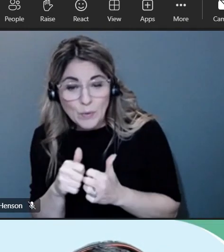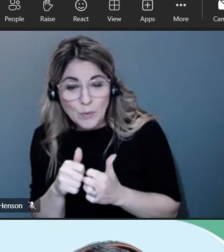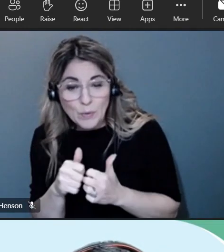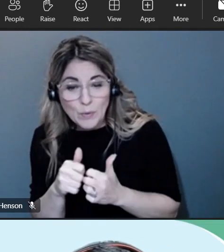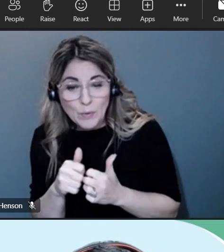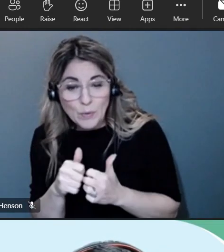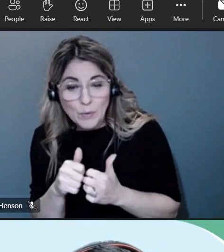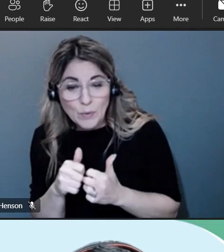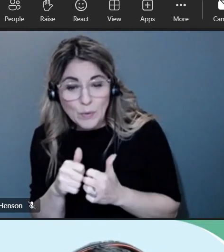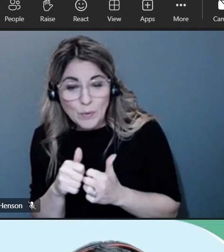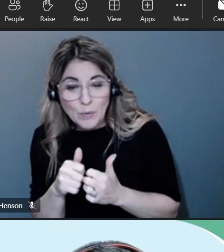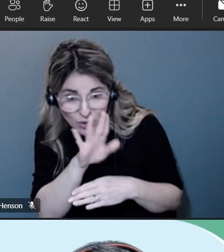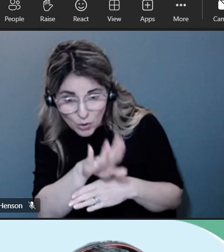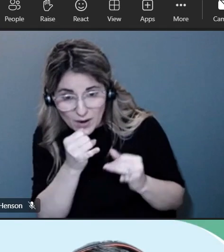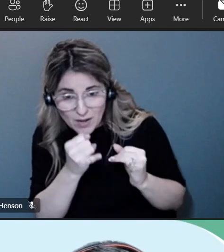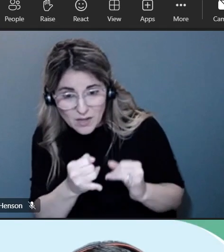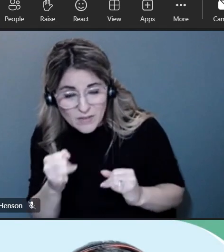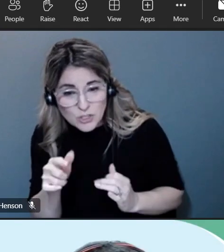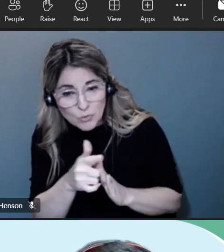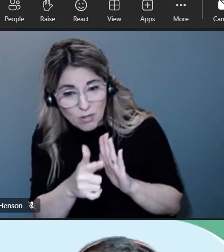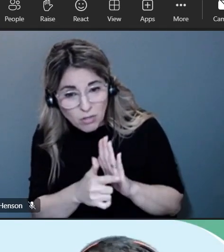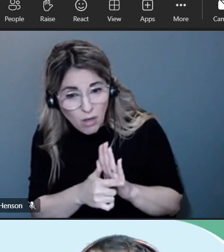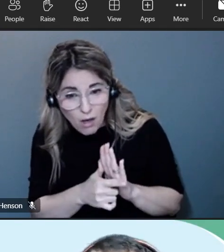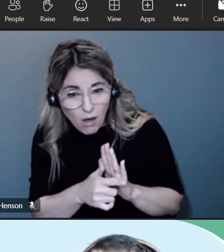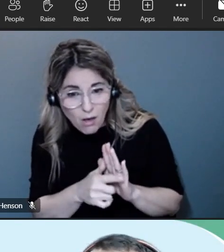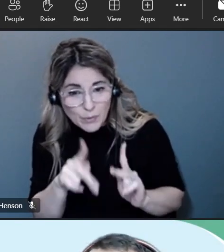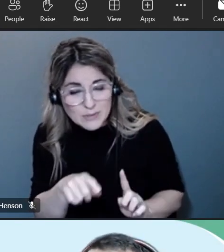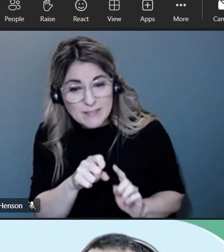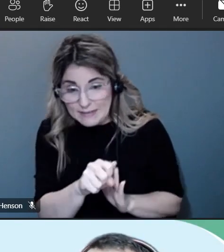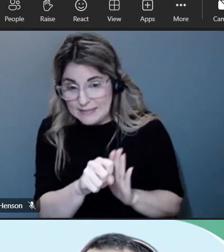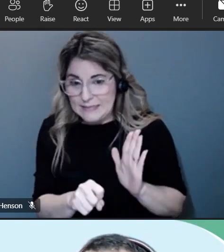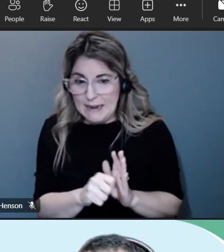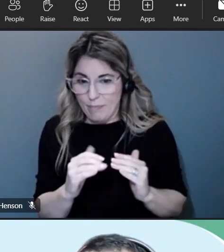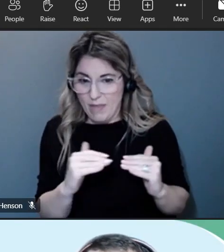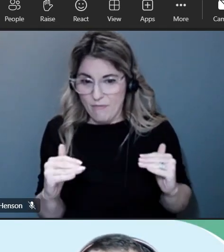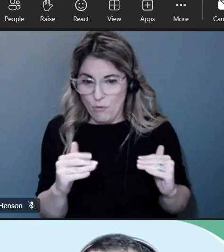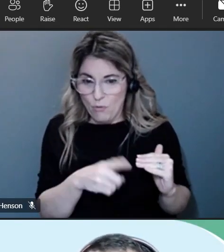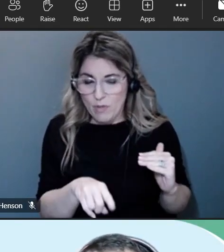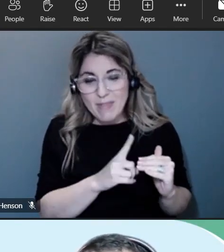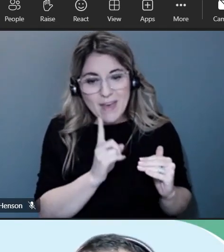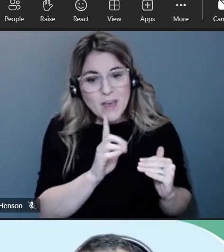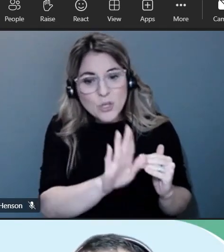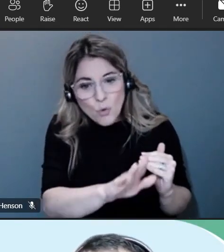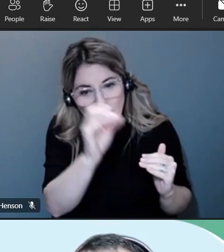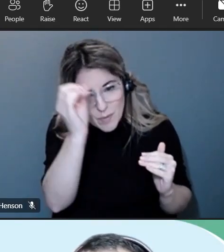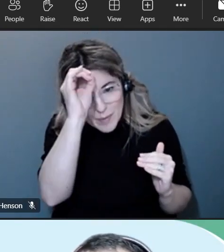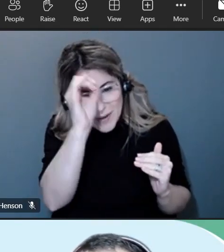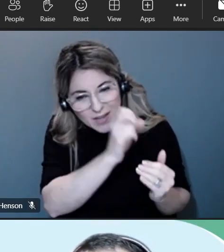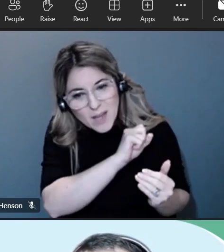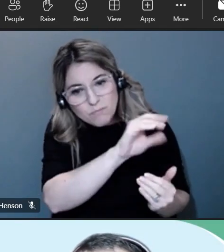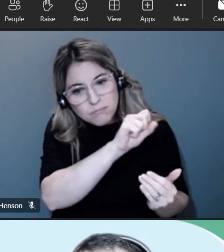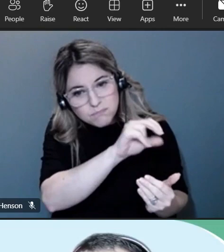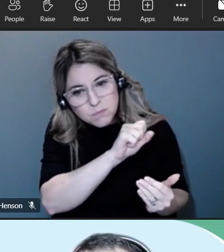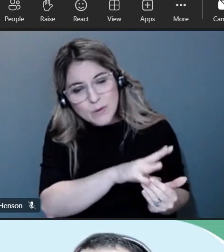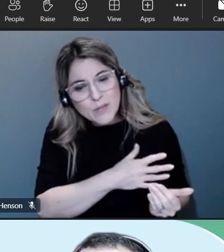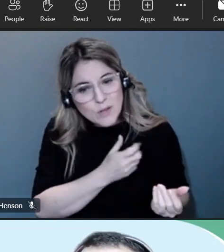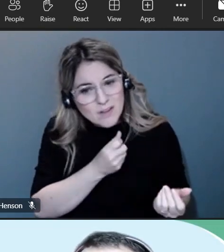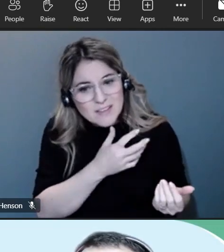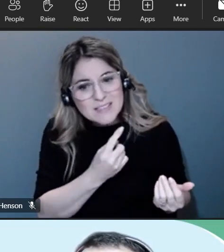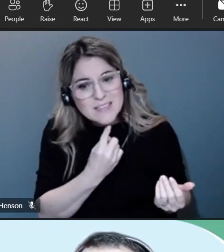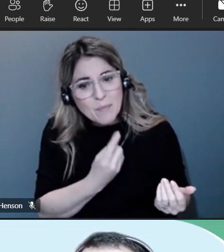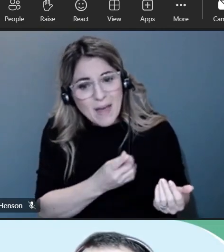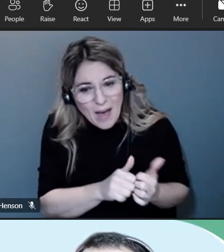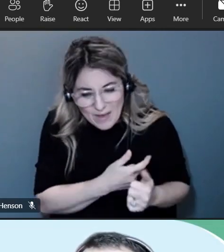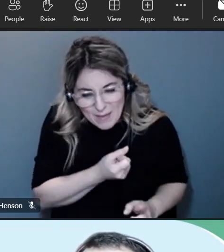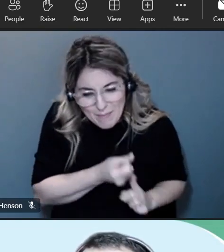your individual lawmakers or other policy makers at the state level so that they can get that perspective as to how this is impacting you